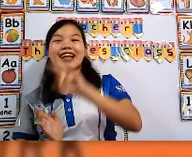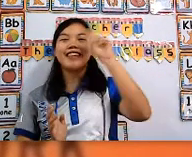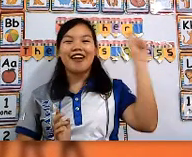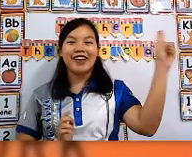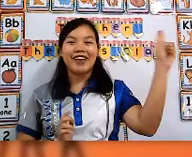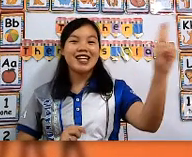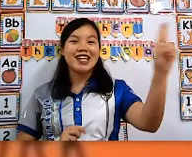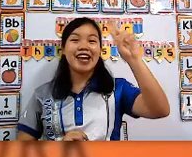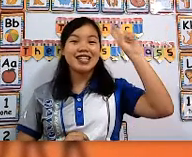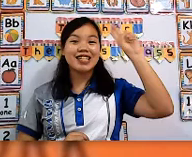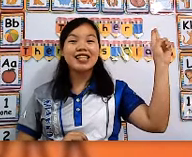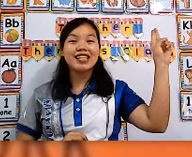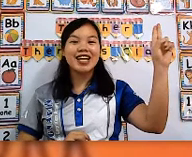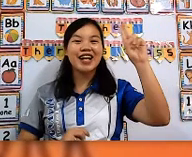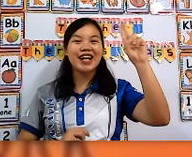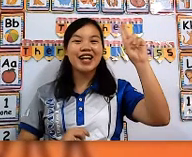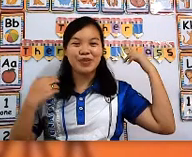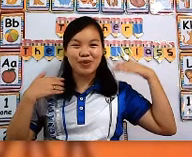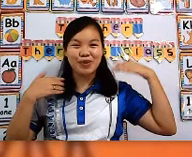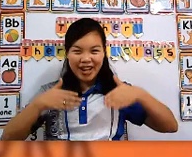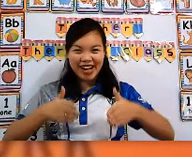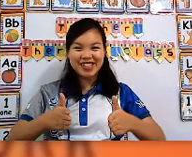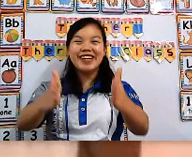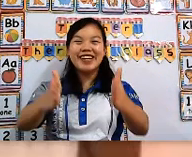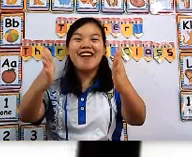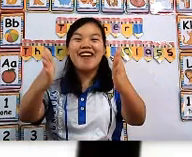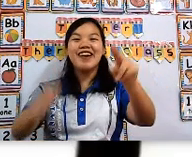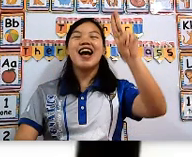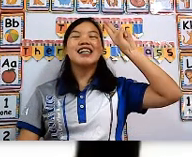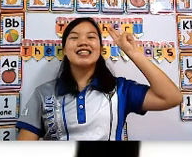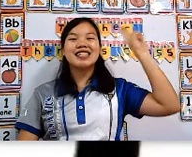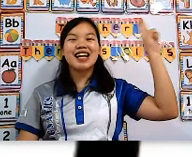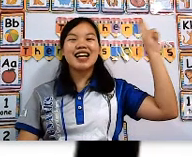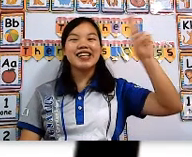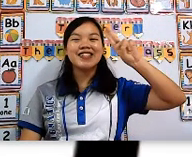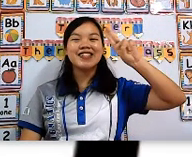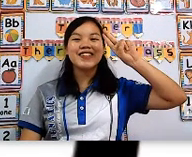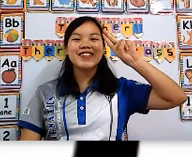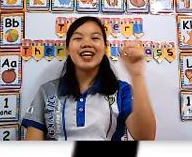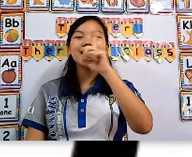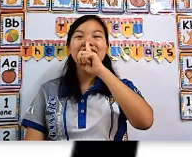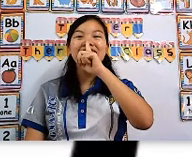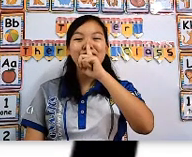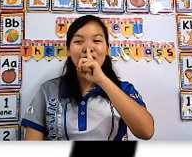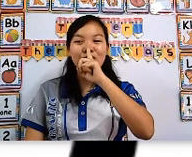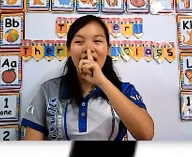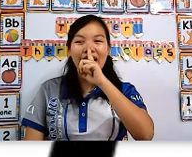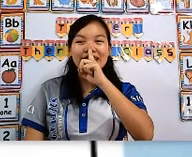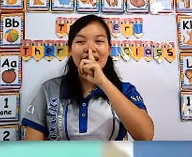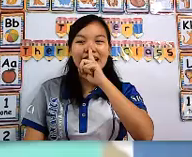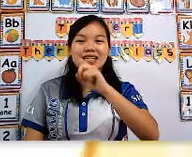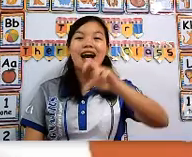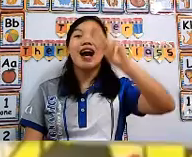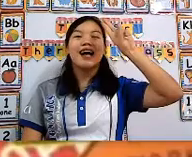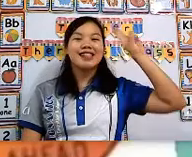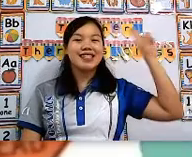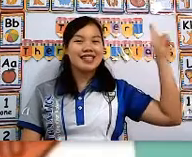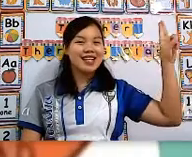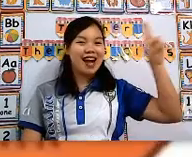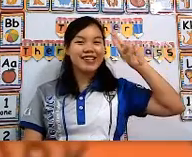There are signs that tell you where to go A sign to say keep quiet